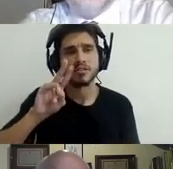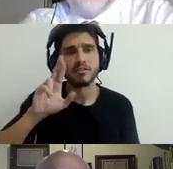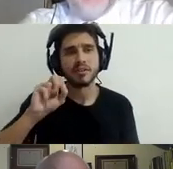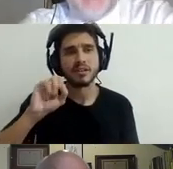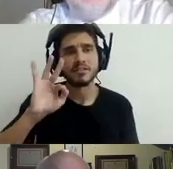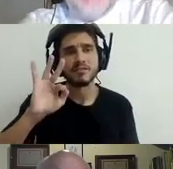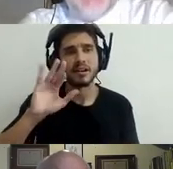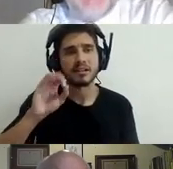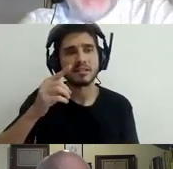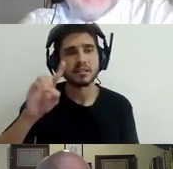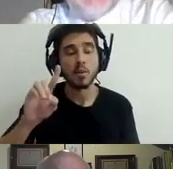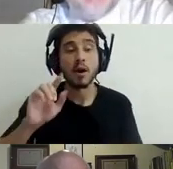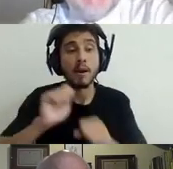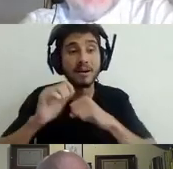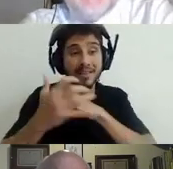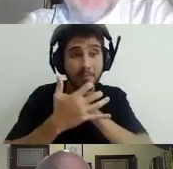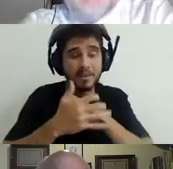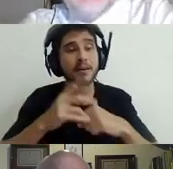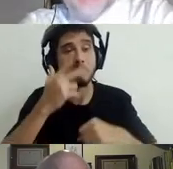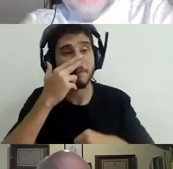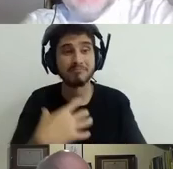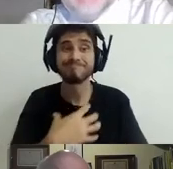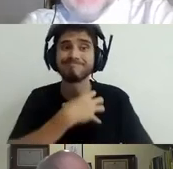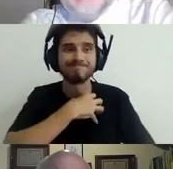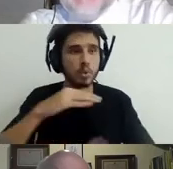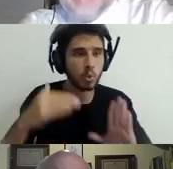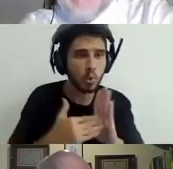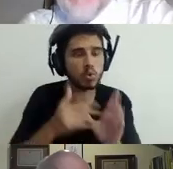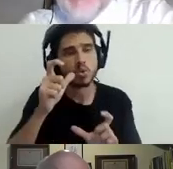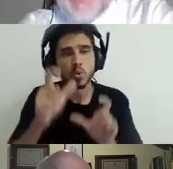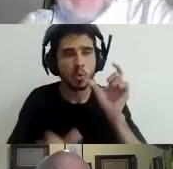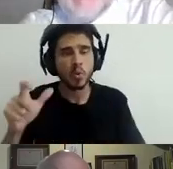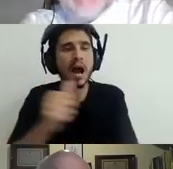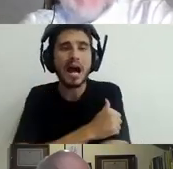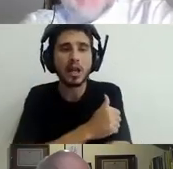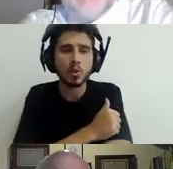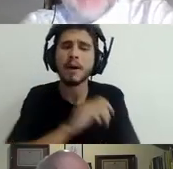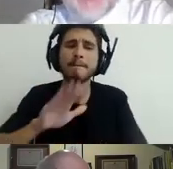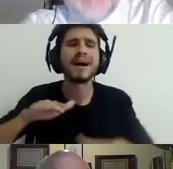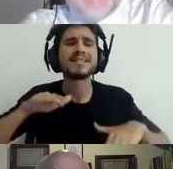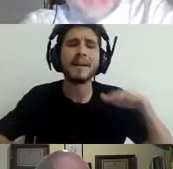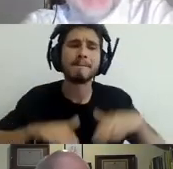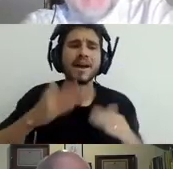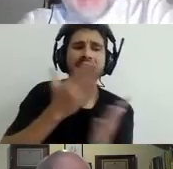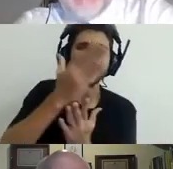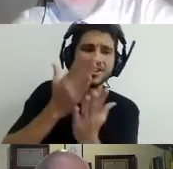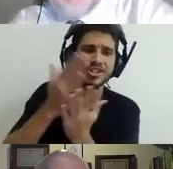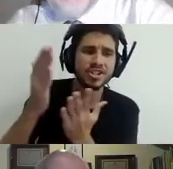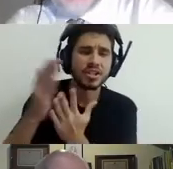in a different way. And that depends on the home situation. The depends on the access to technology.